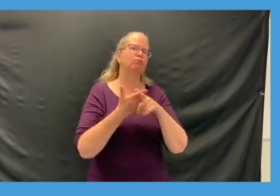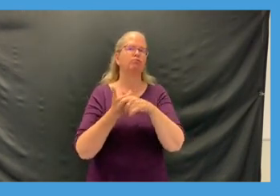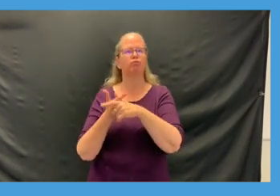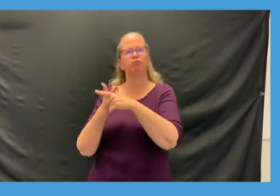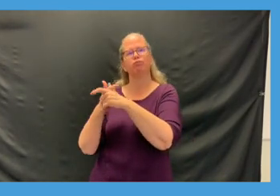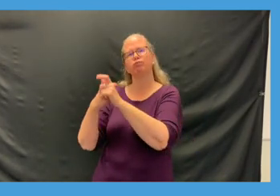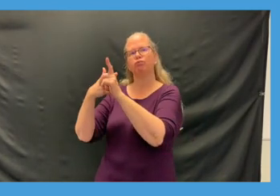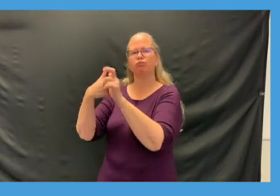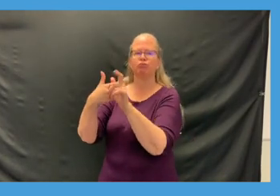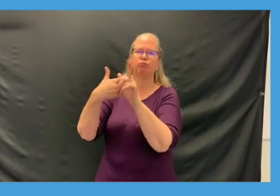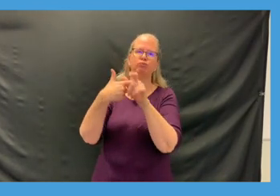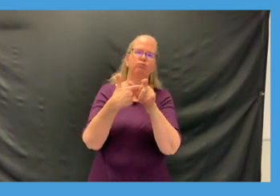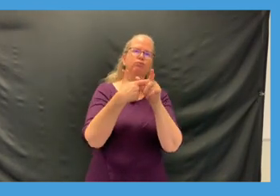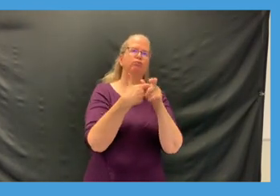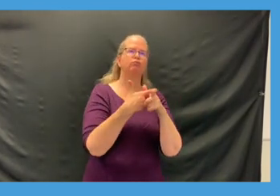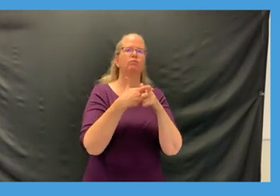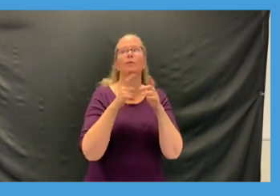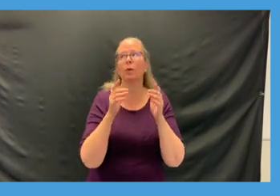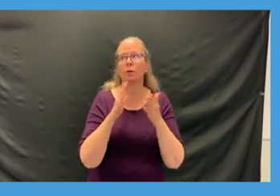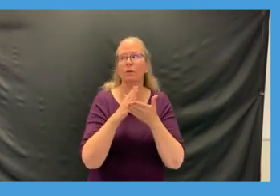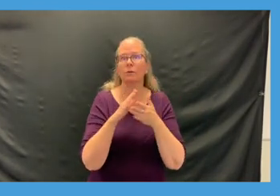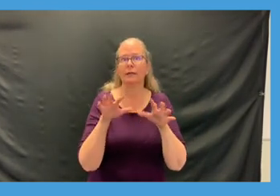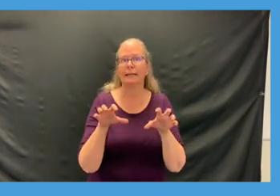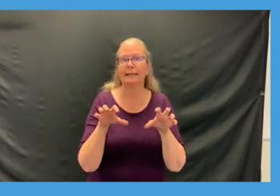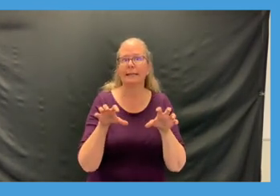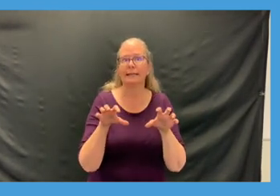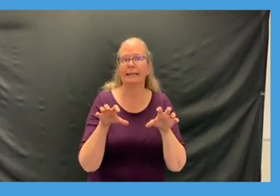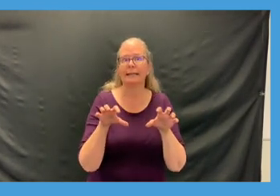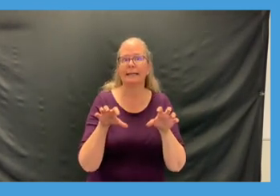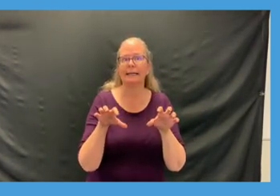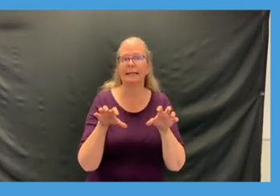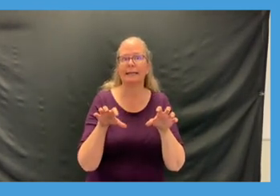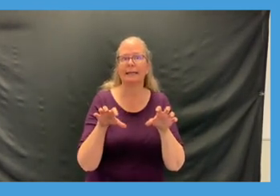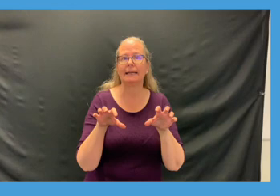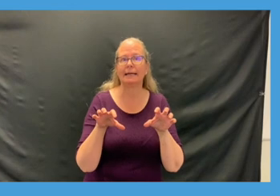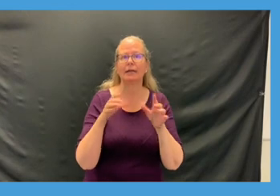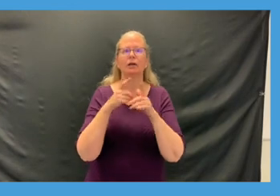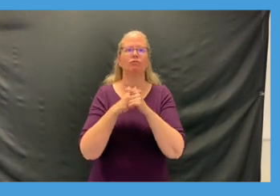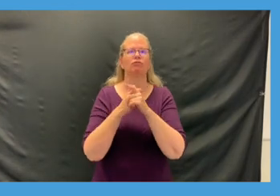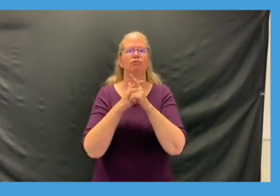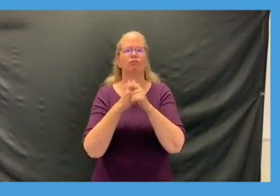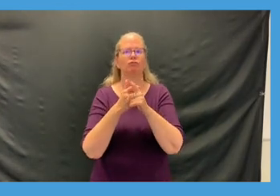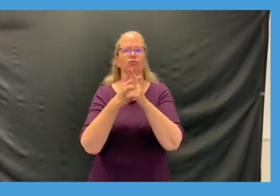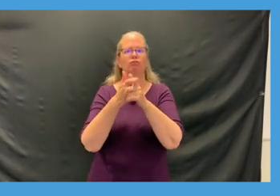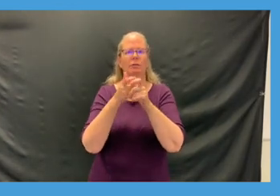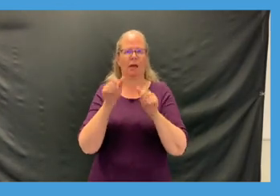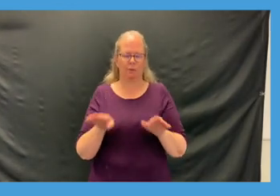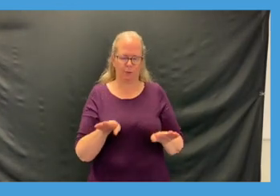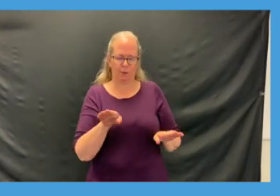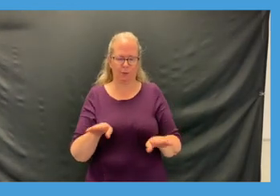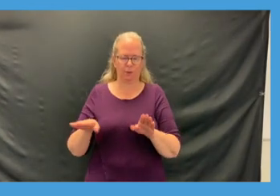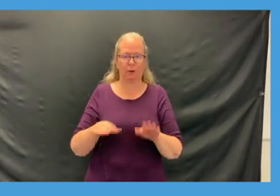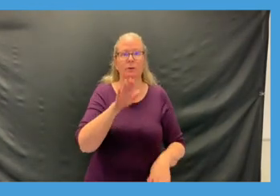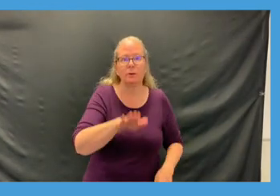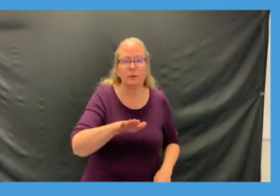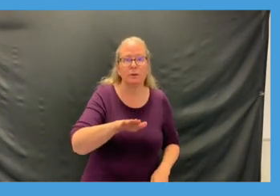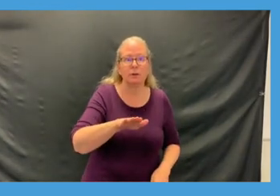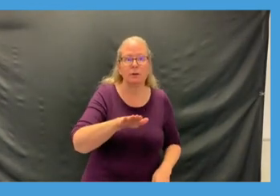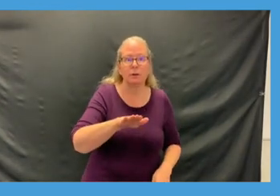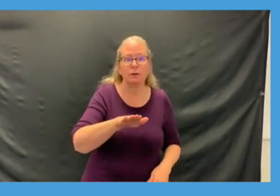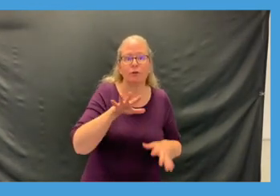keep running and freeze see if you can put your foot on the ball like that run run run freeze